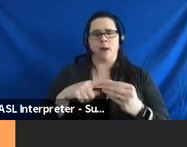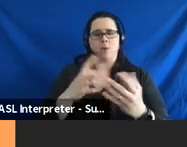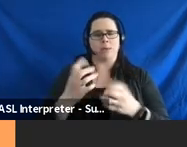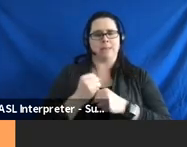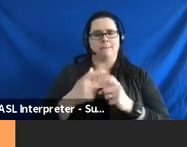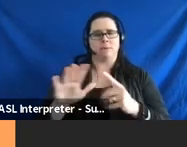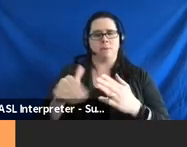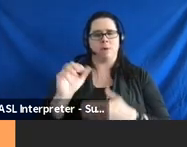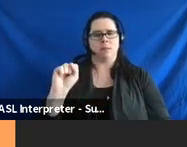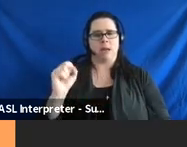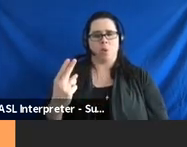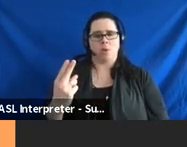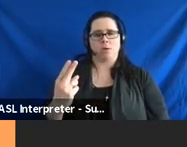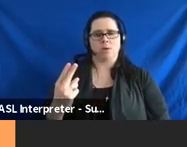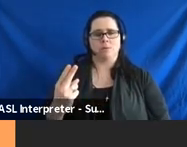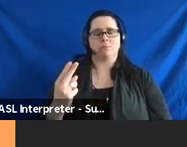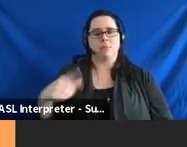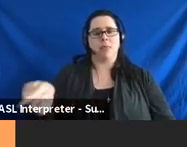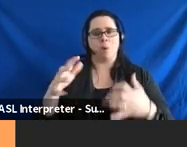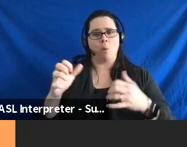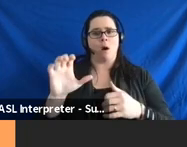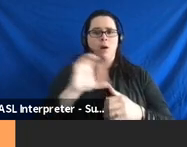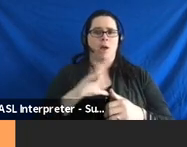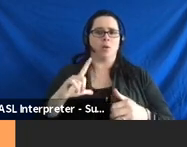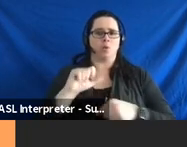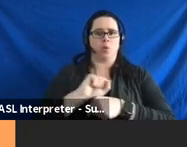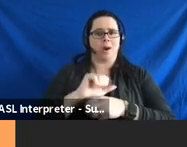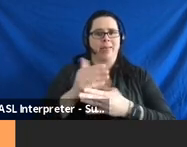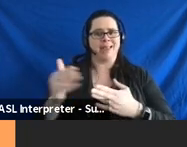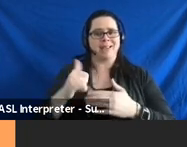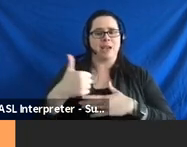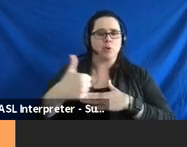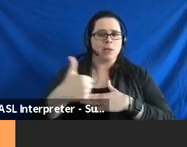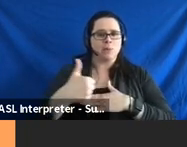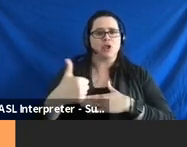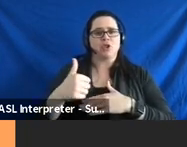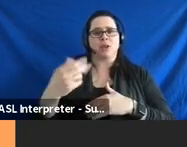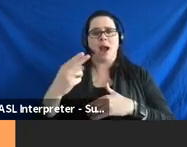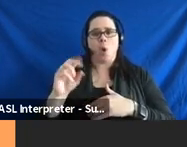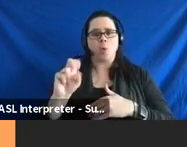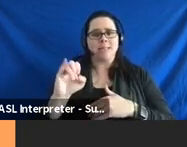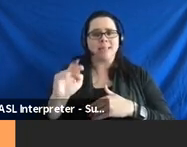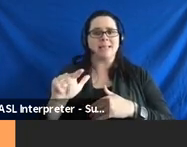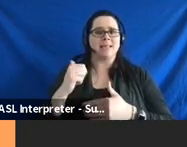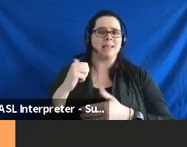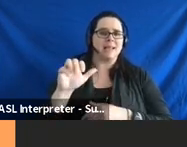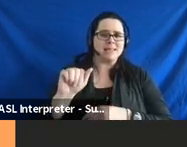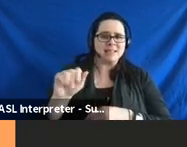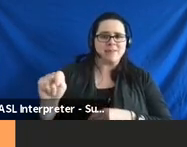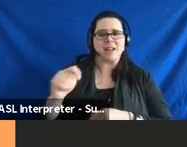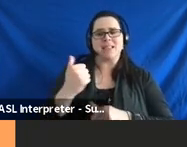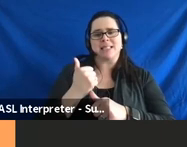from all of our stakeholders, where they wanted the council to work on things such as transportation, housing, assistive technology, health,